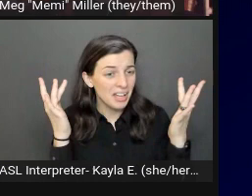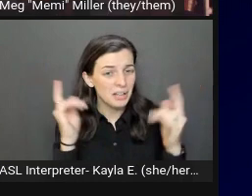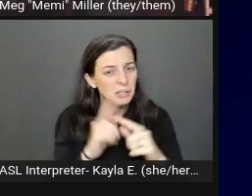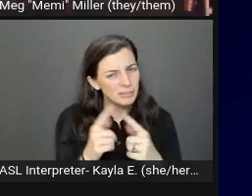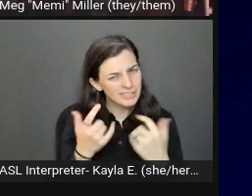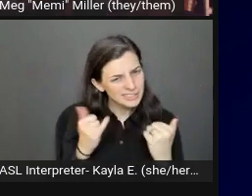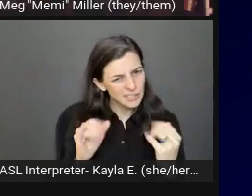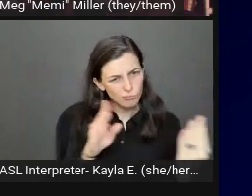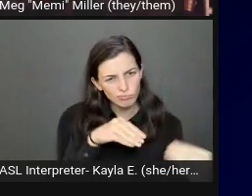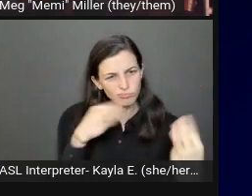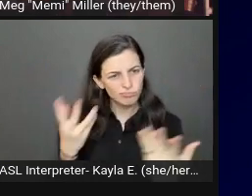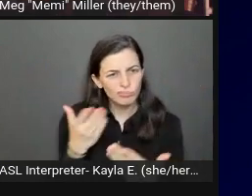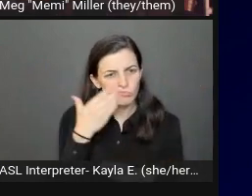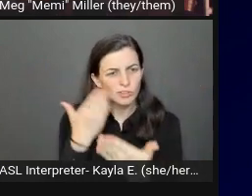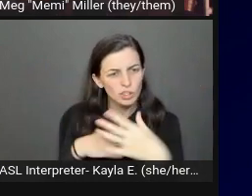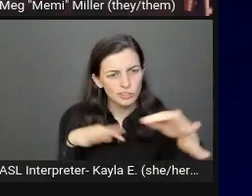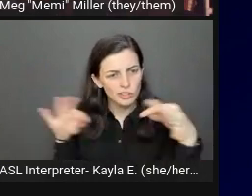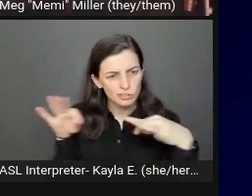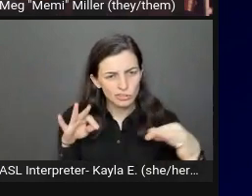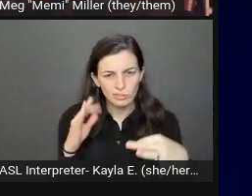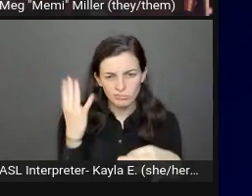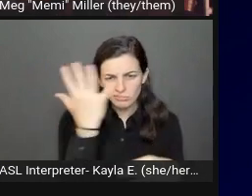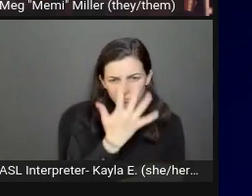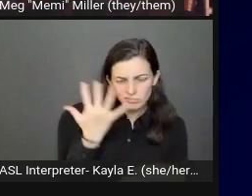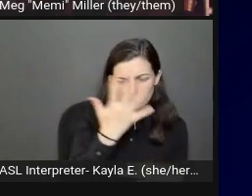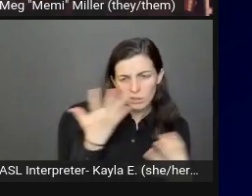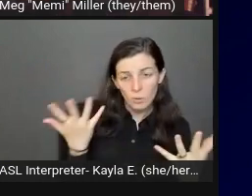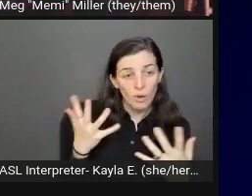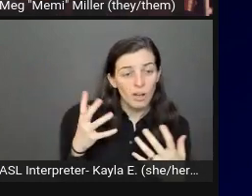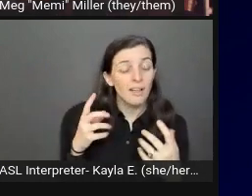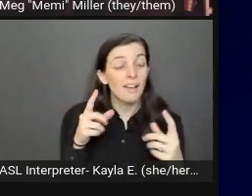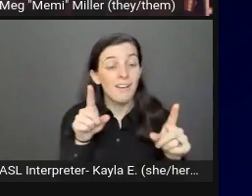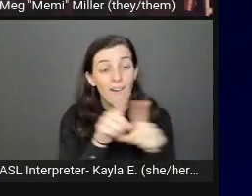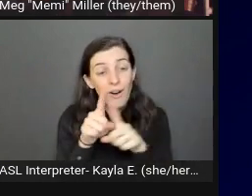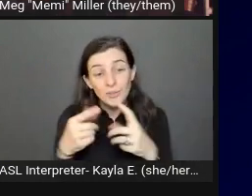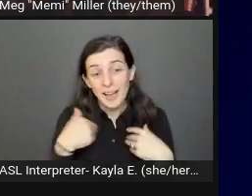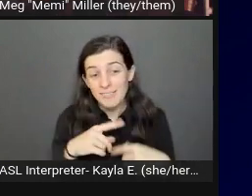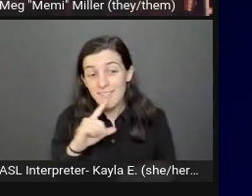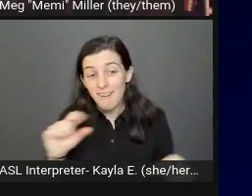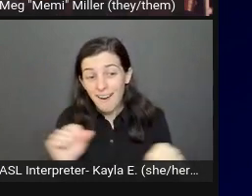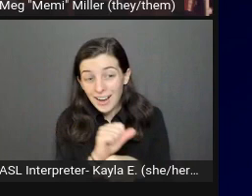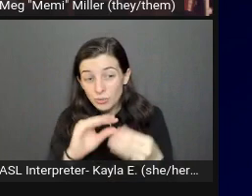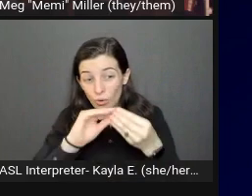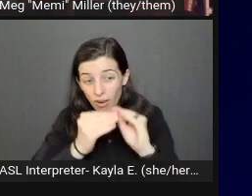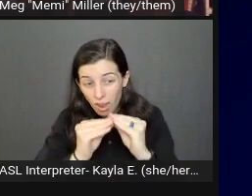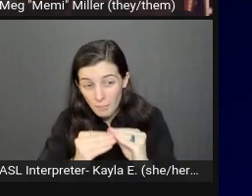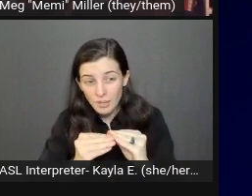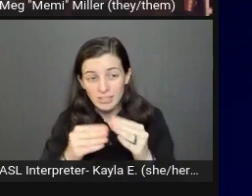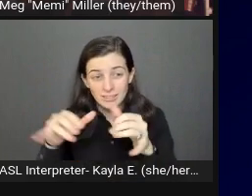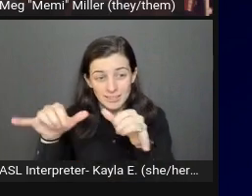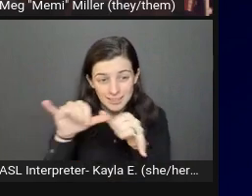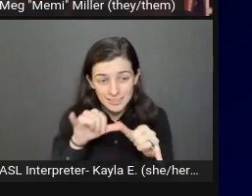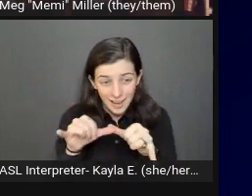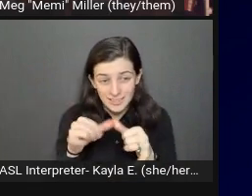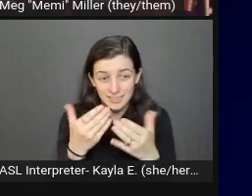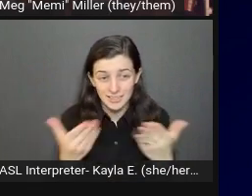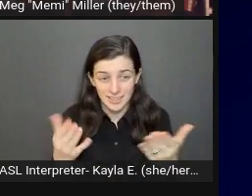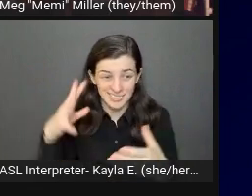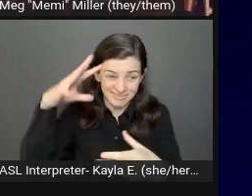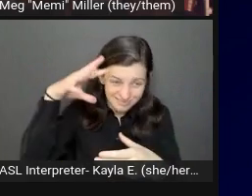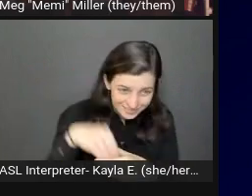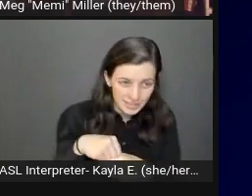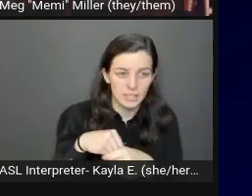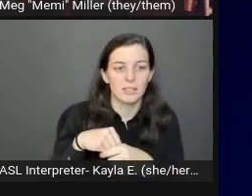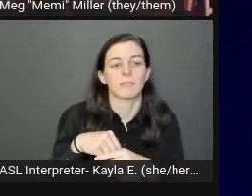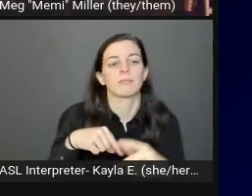to get a good idea of what the product looks like. While hopefully being supported with actual dimensions pegs in the product description. If